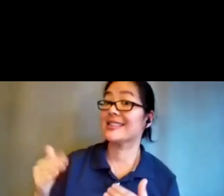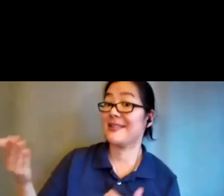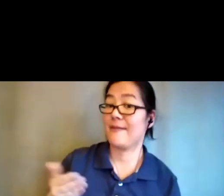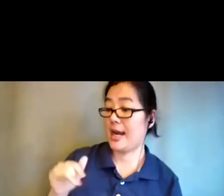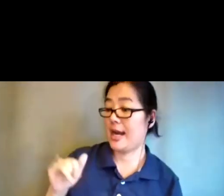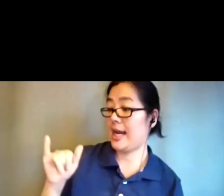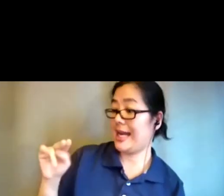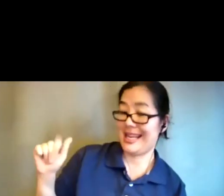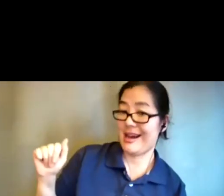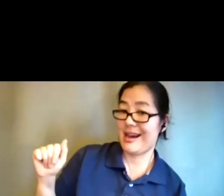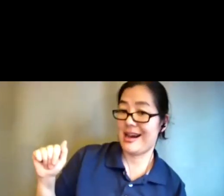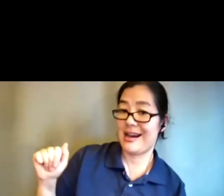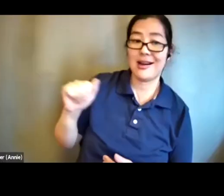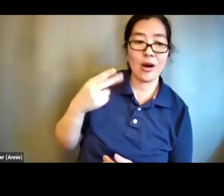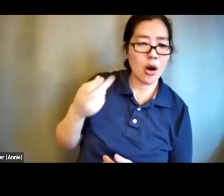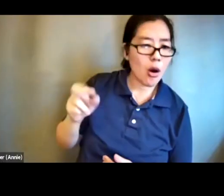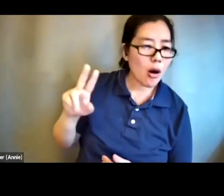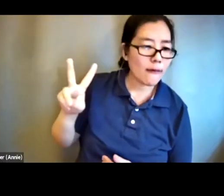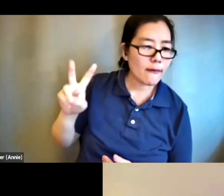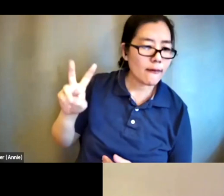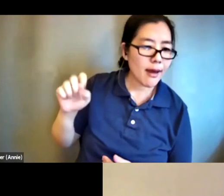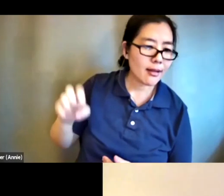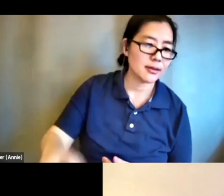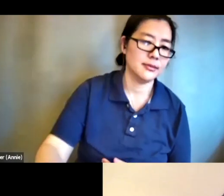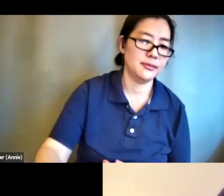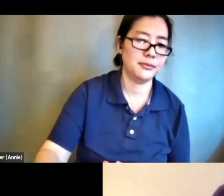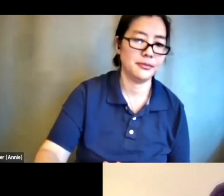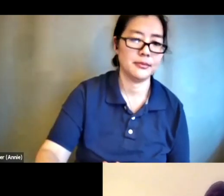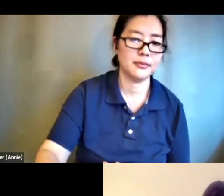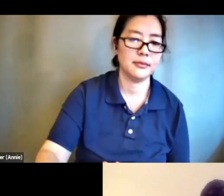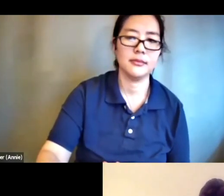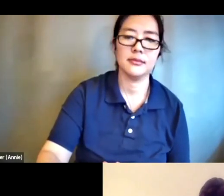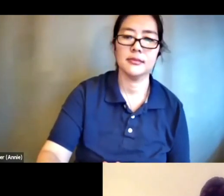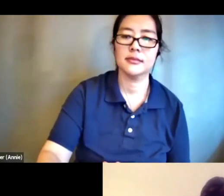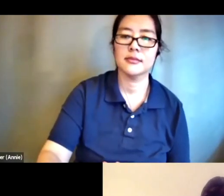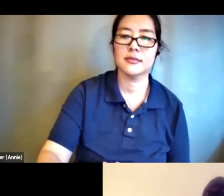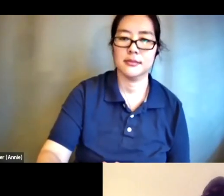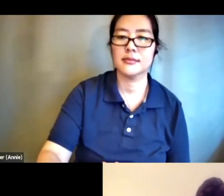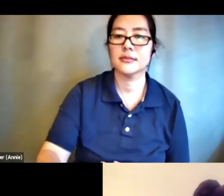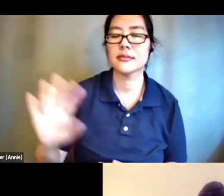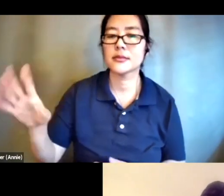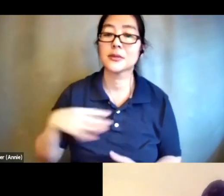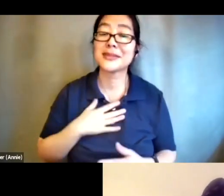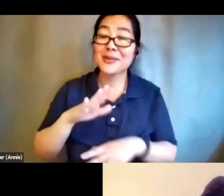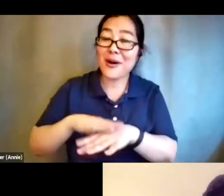conversation india harvell so please turn on your microphone and your camera hi